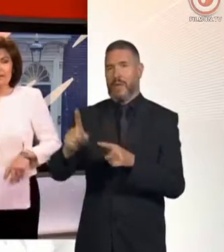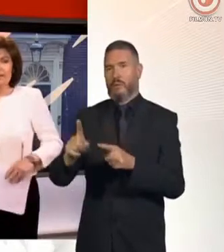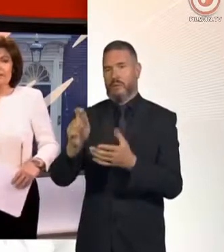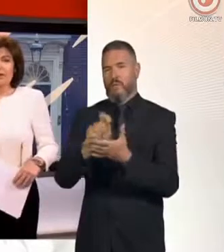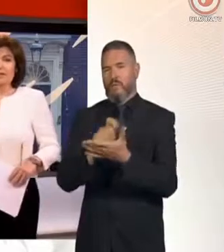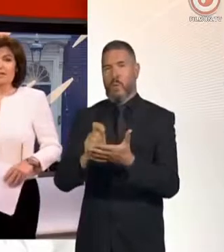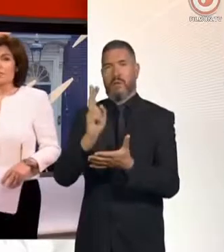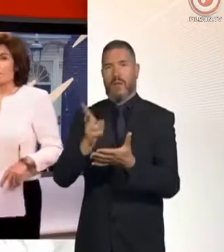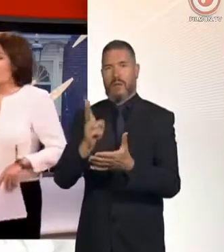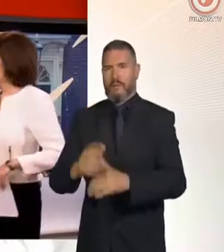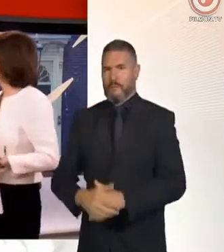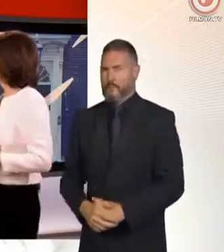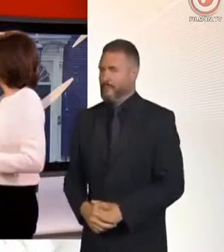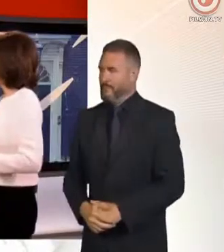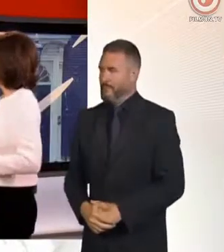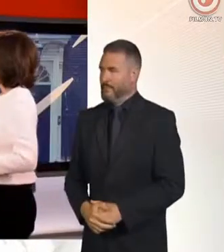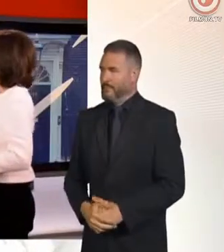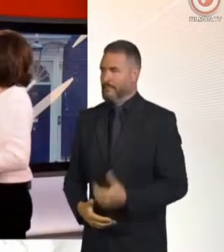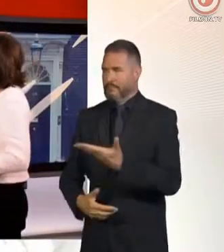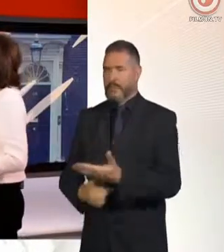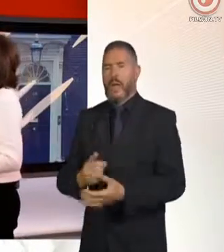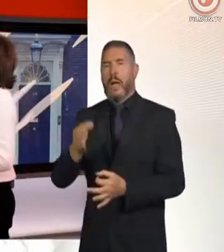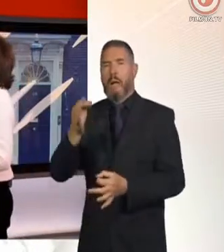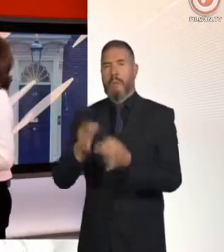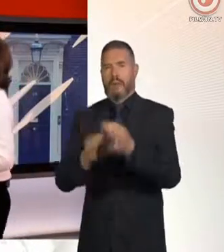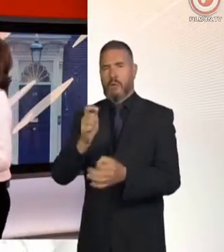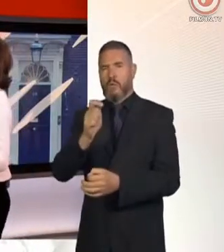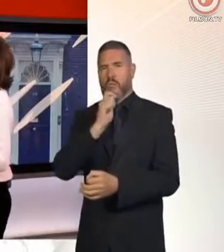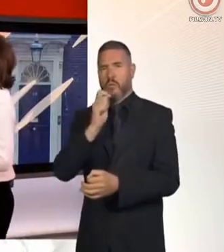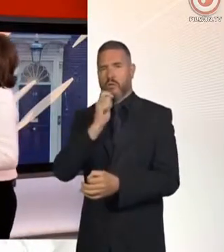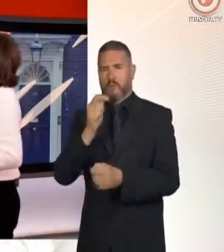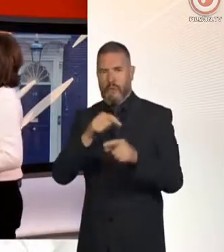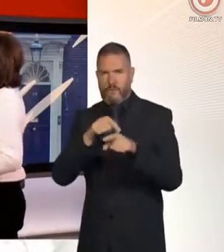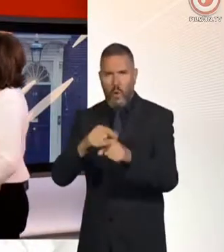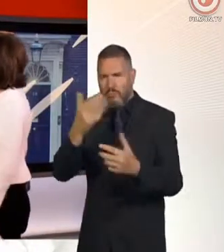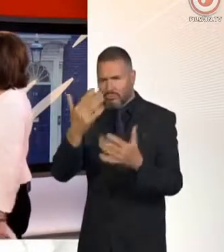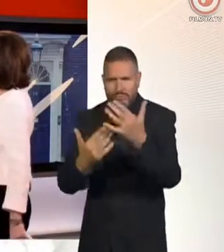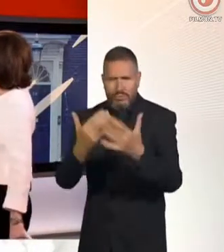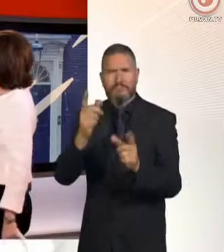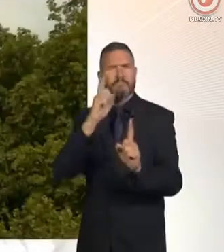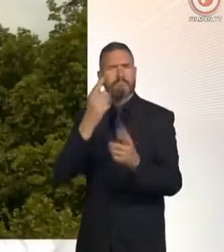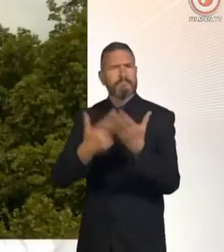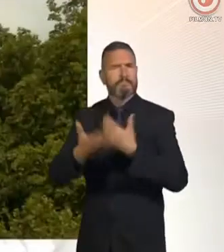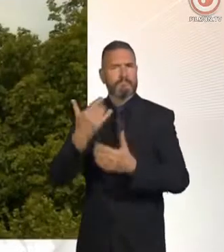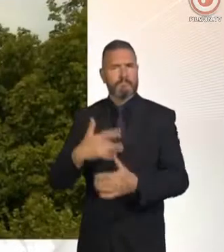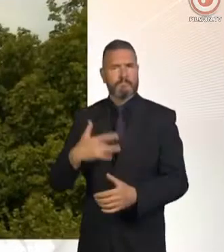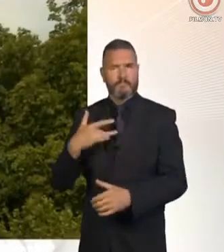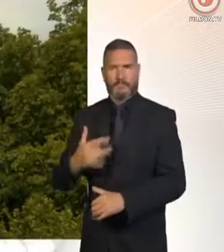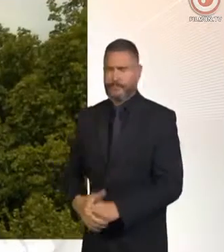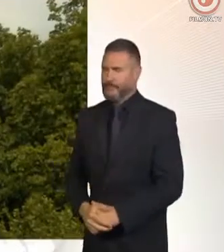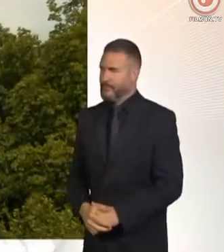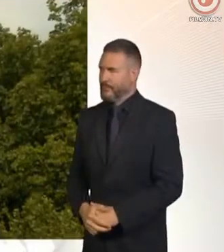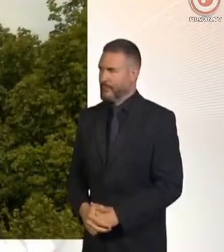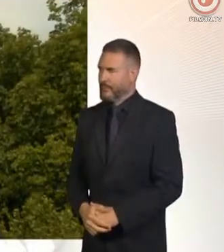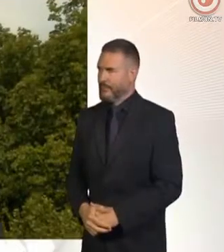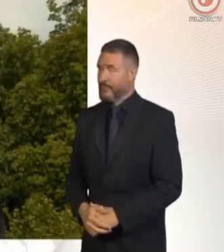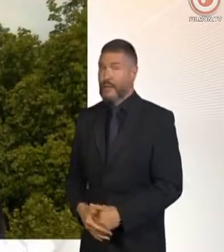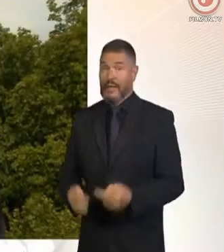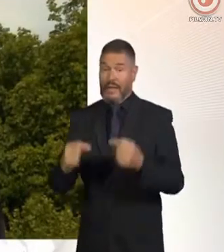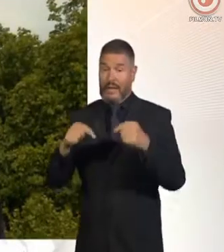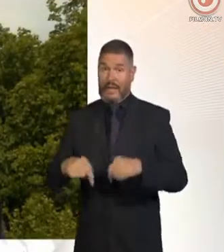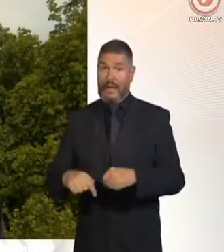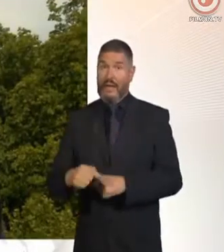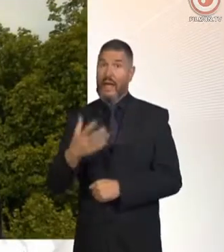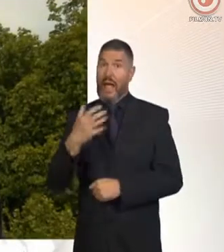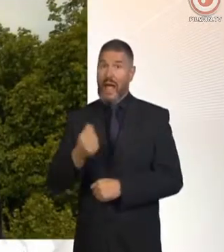Let's get the very latest from our political correspondent, Chris Mason, following all of this at Westminster. Chris. Jane, there is a seriousness of purpose and